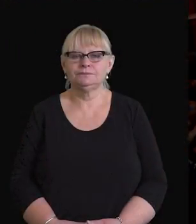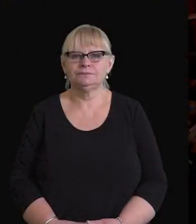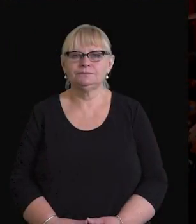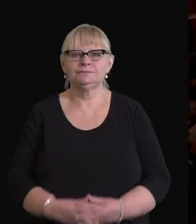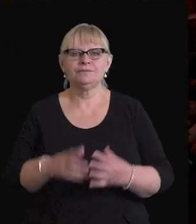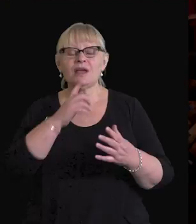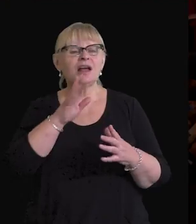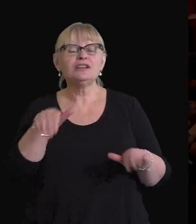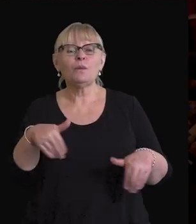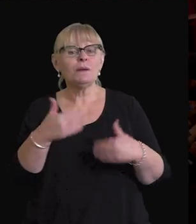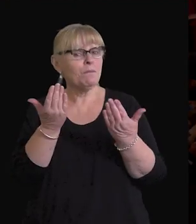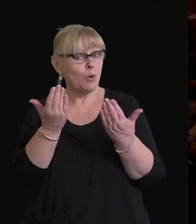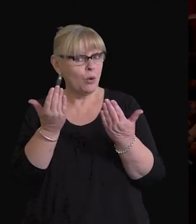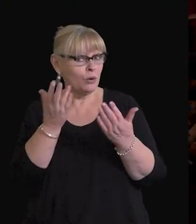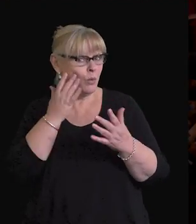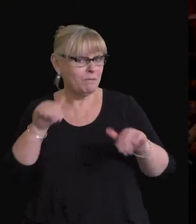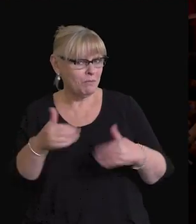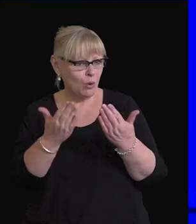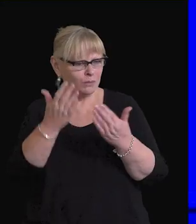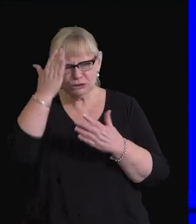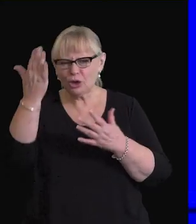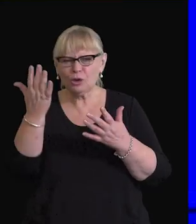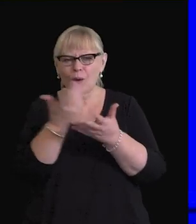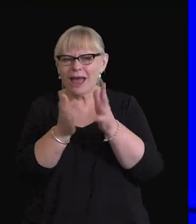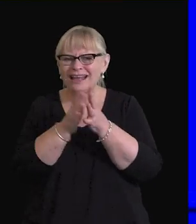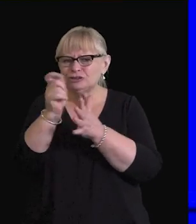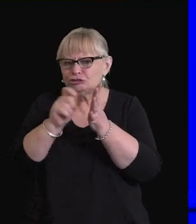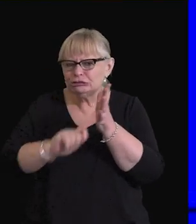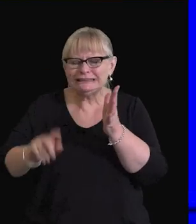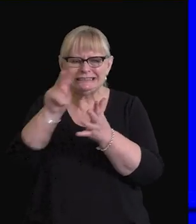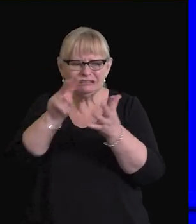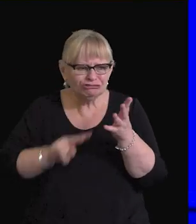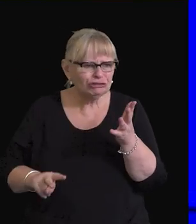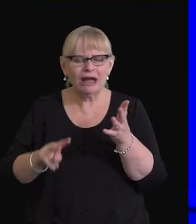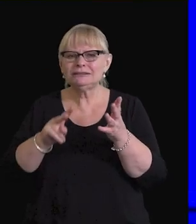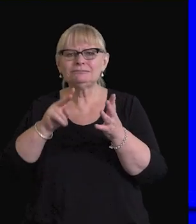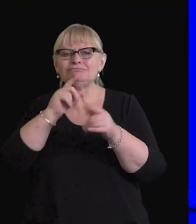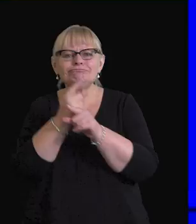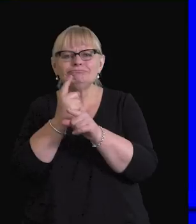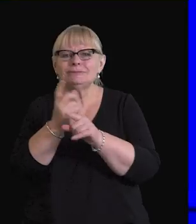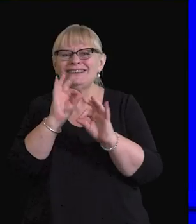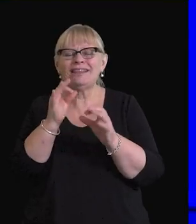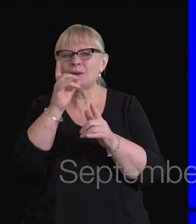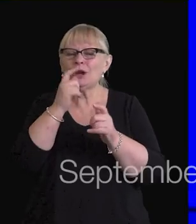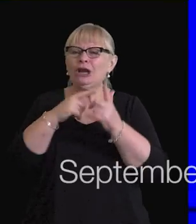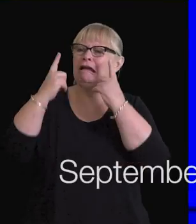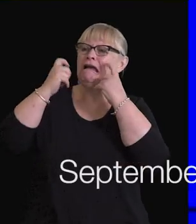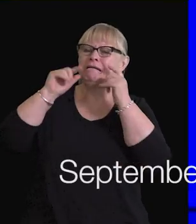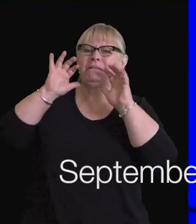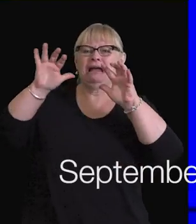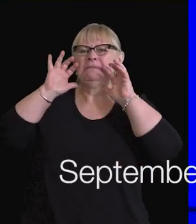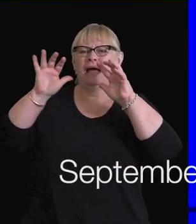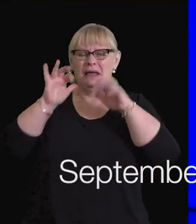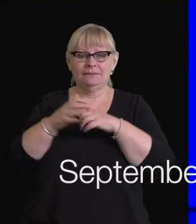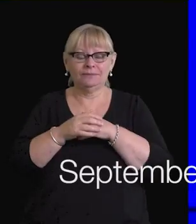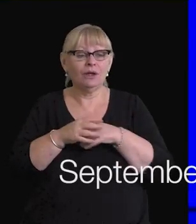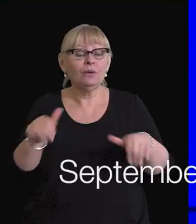We are born illiterate, no way of expressing ourselves, only wordless cries, and we are